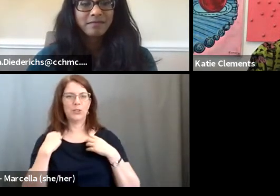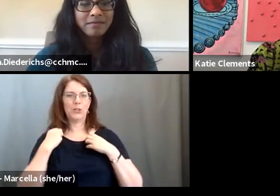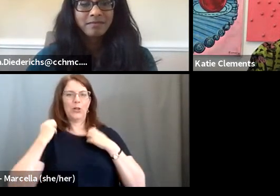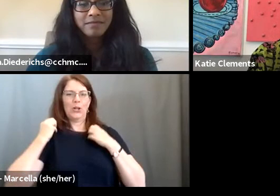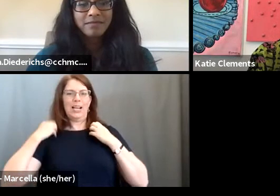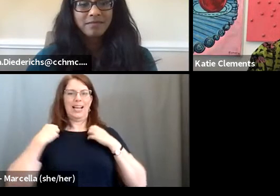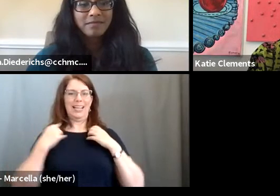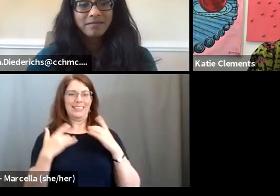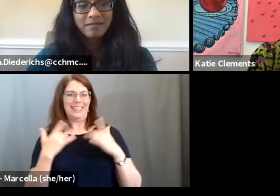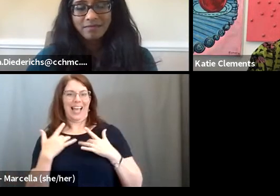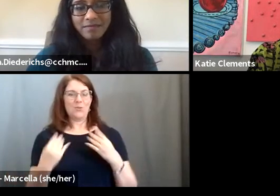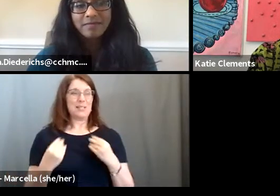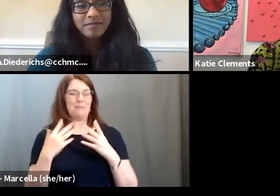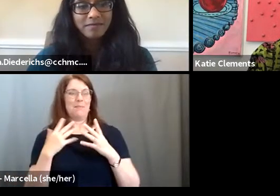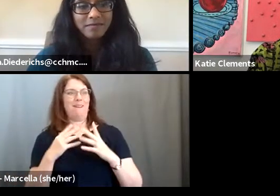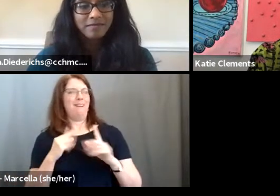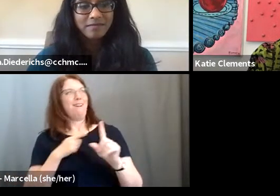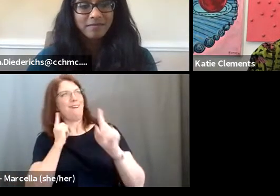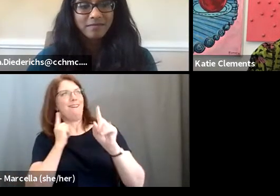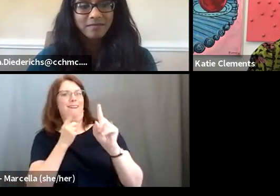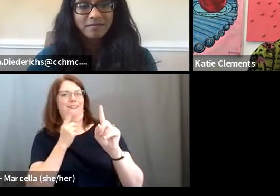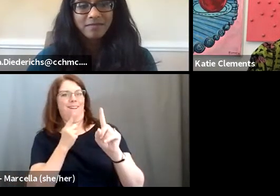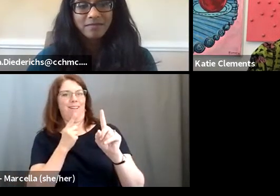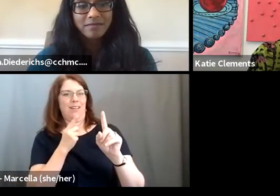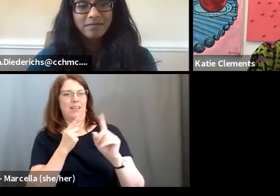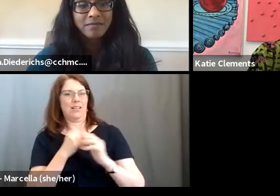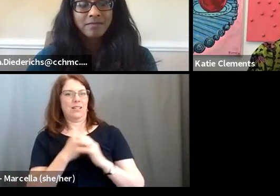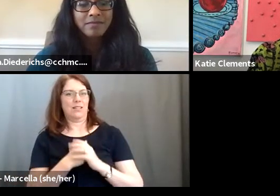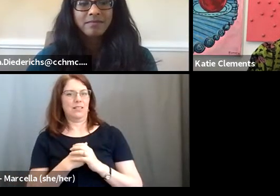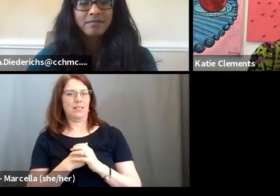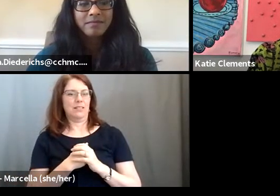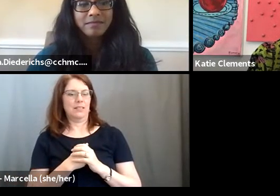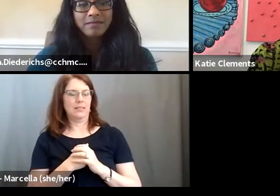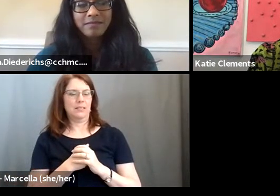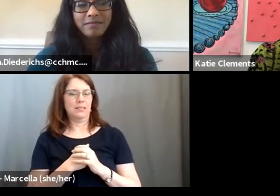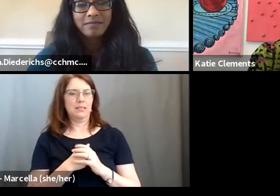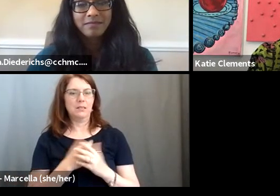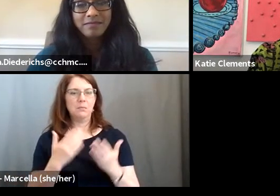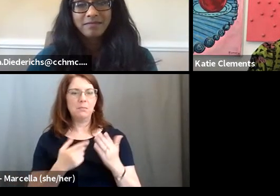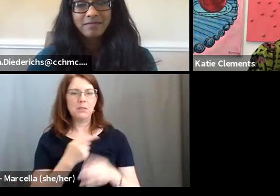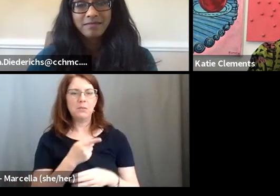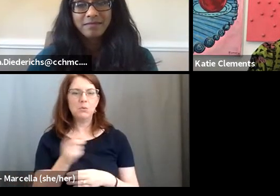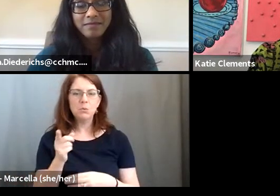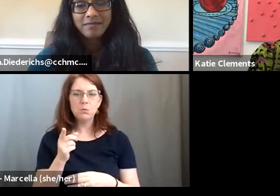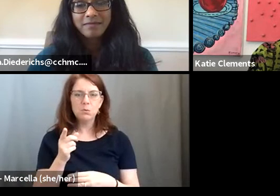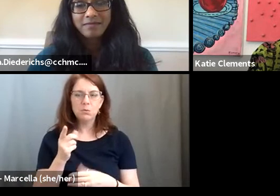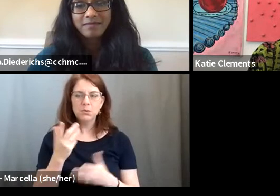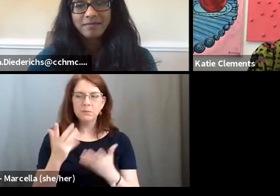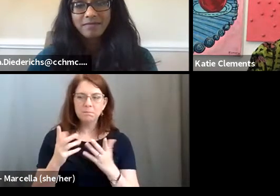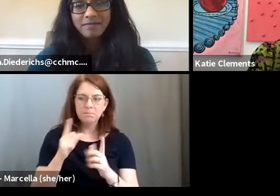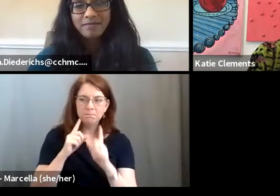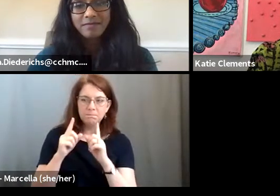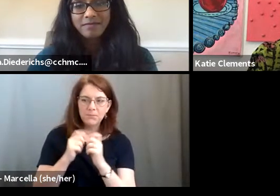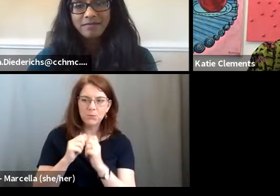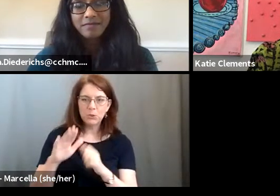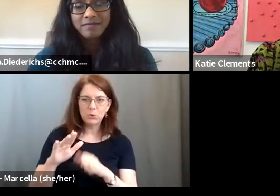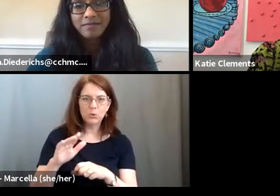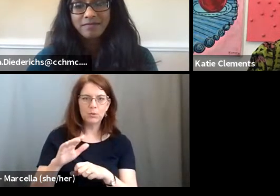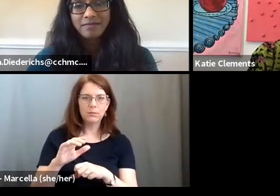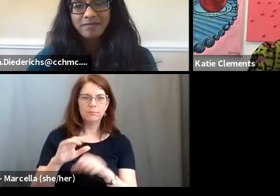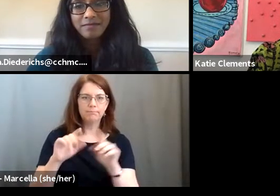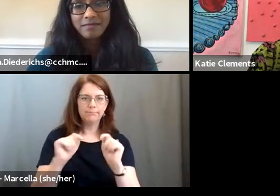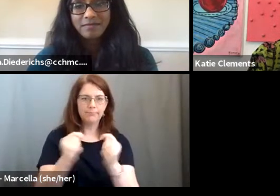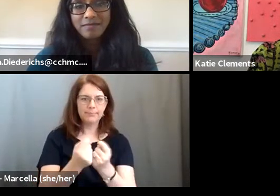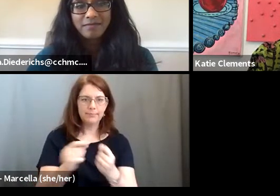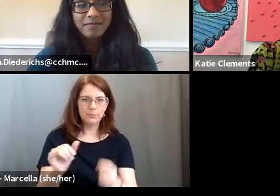and aspire to get there and kind of thinking through that. I know I'm sure you've had conversations with your employees too, but,